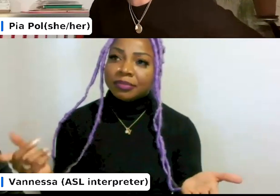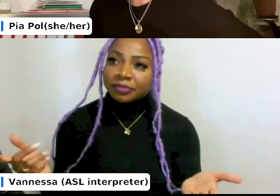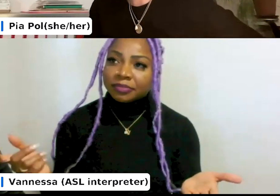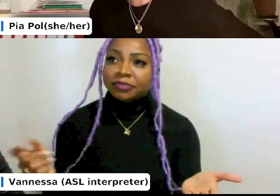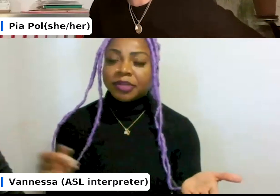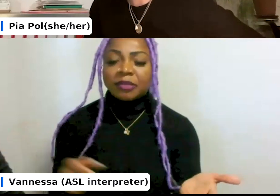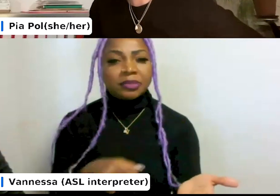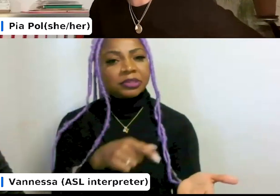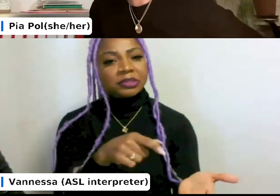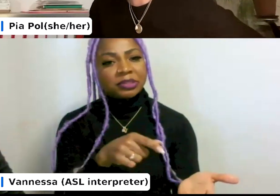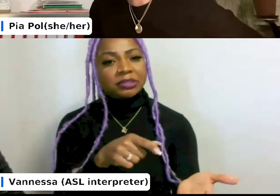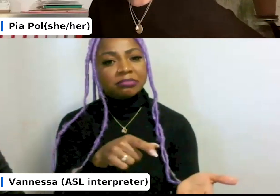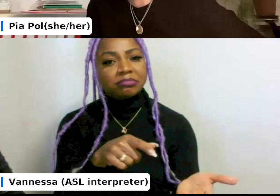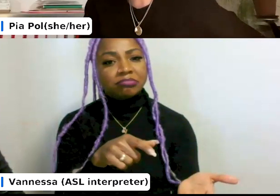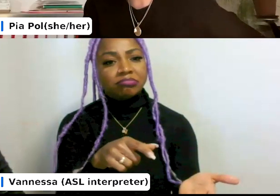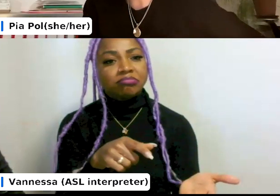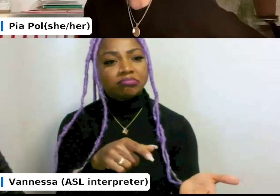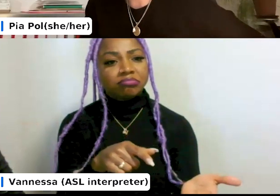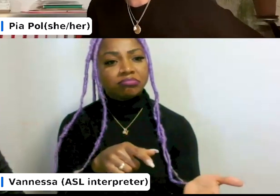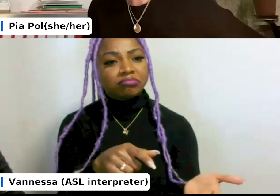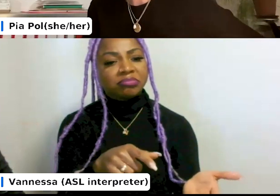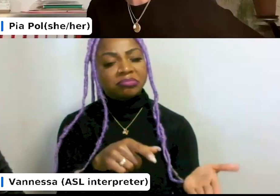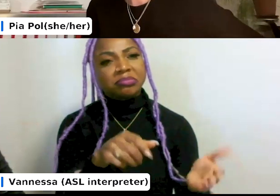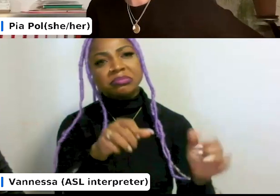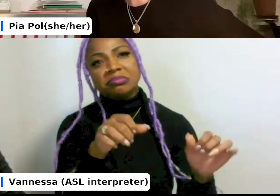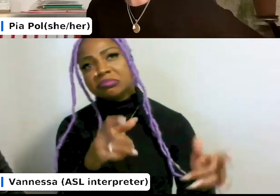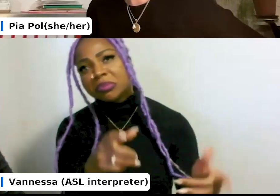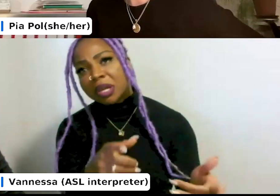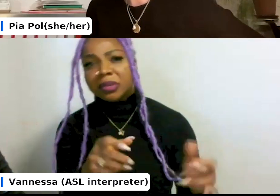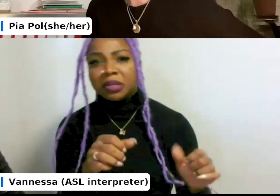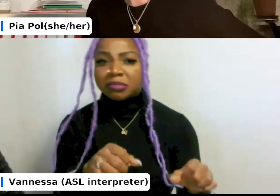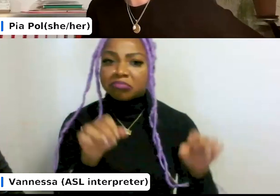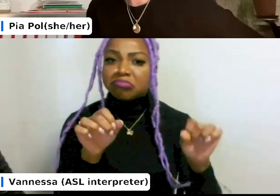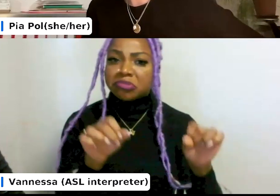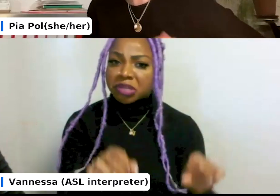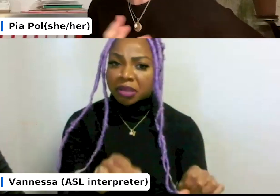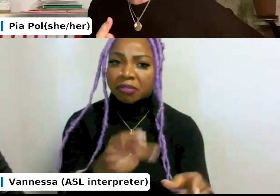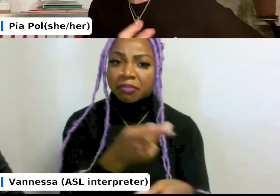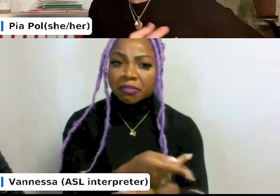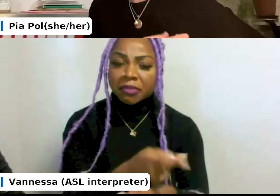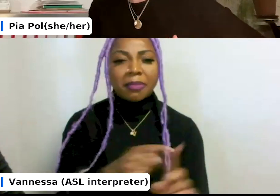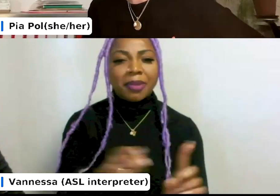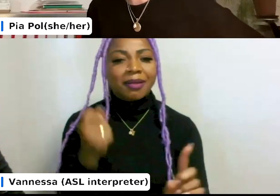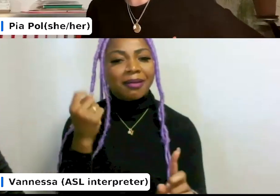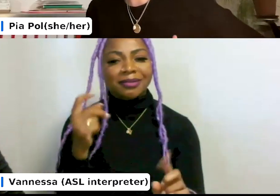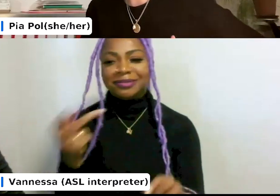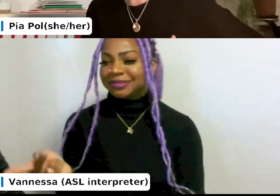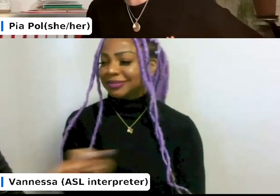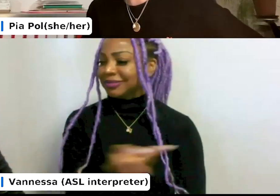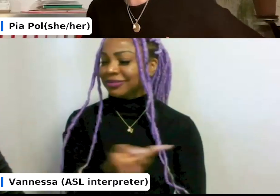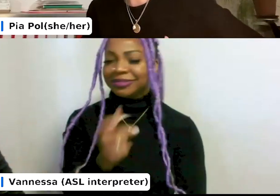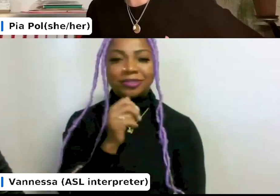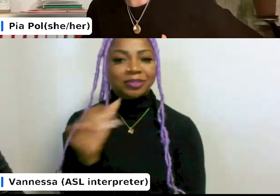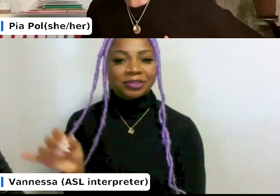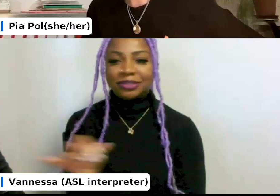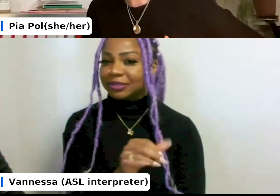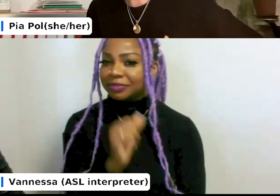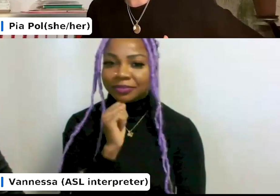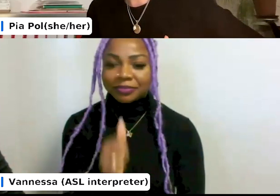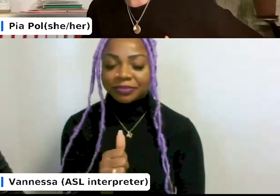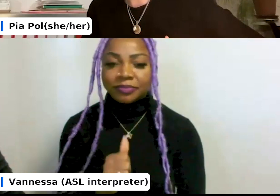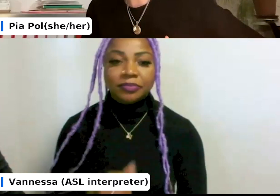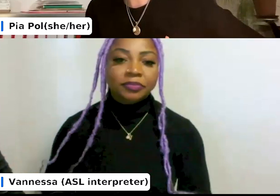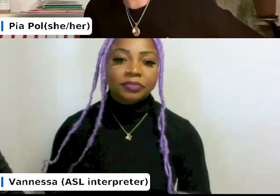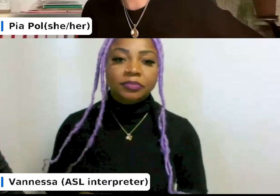digital book, but, um, it's something else. And, um, that's something that I also want to invite Lotte and Jesse